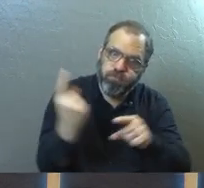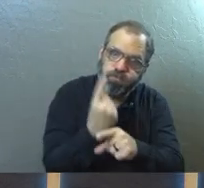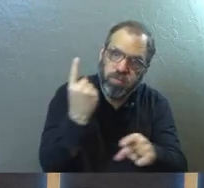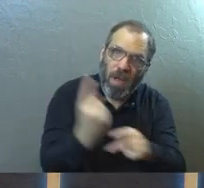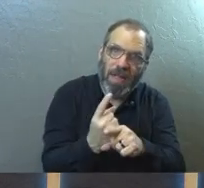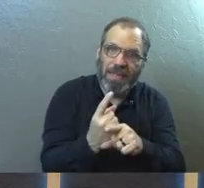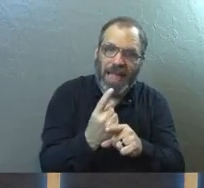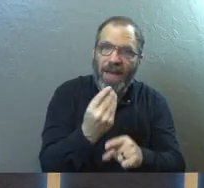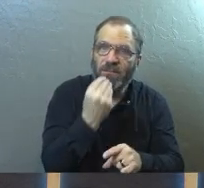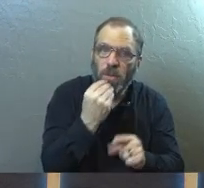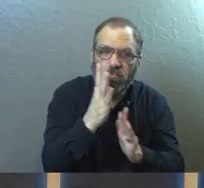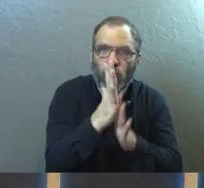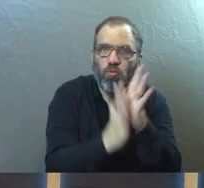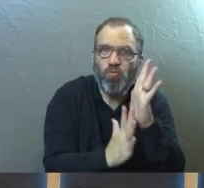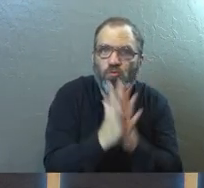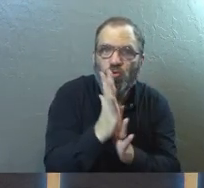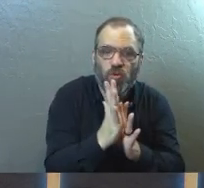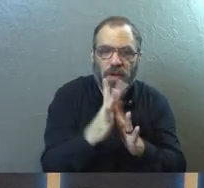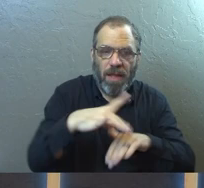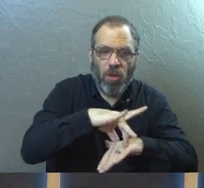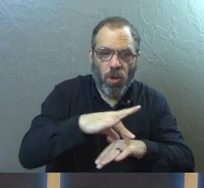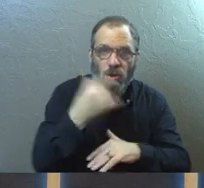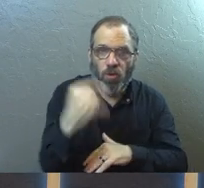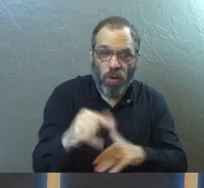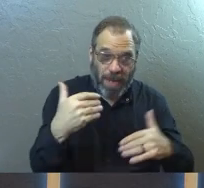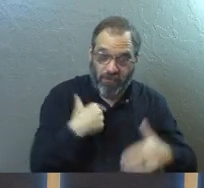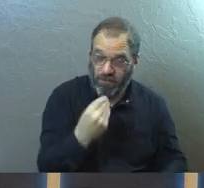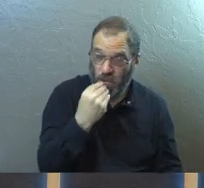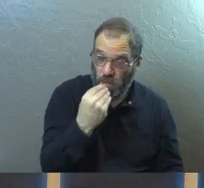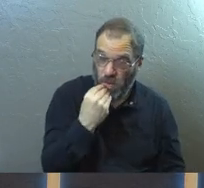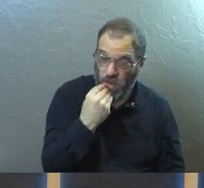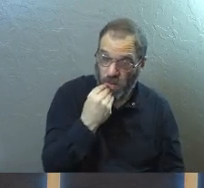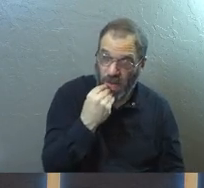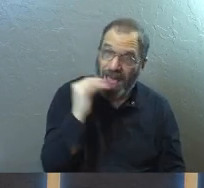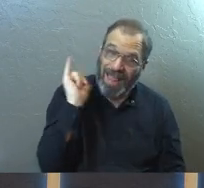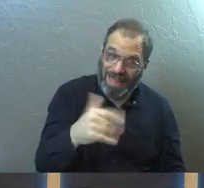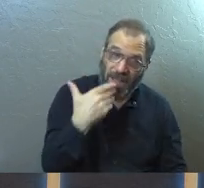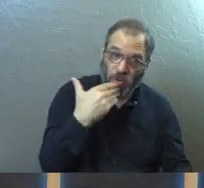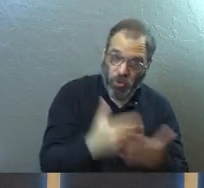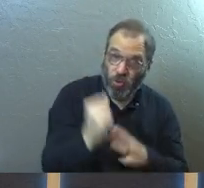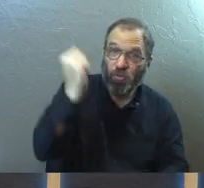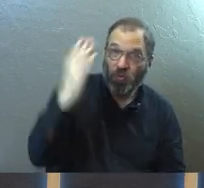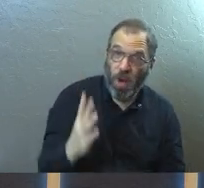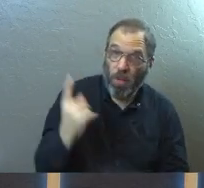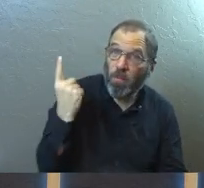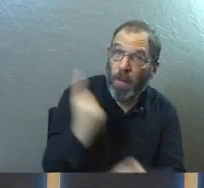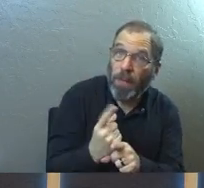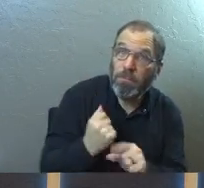to make sure that crops grow and the earth is green and you have food to eat, that's a good God.